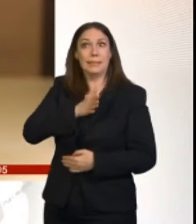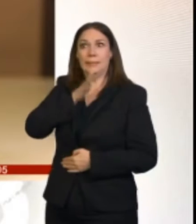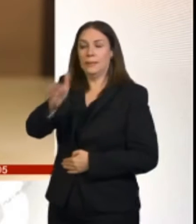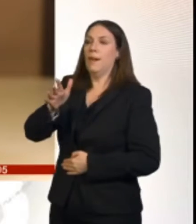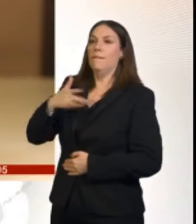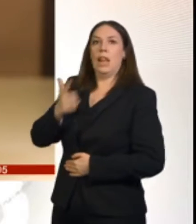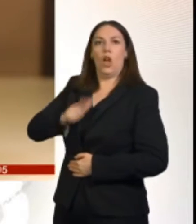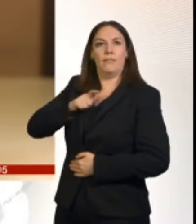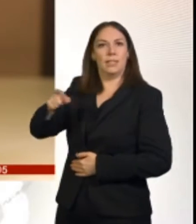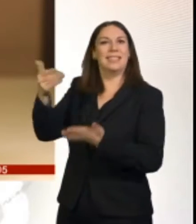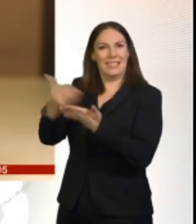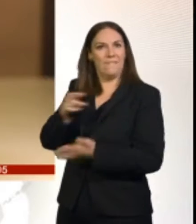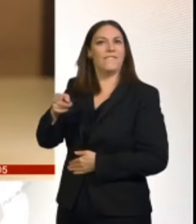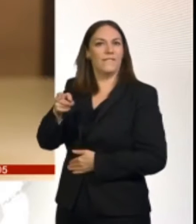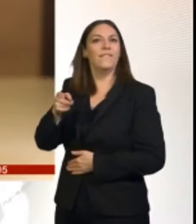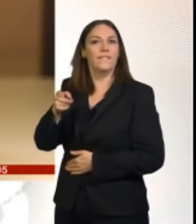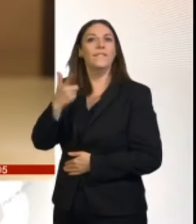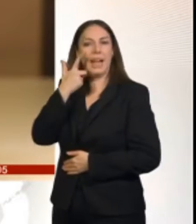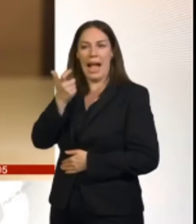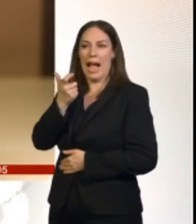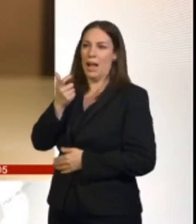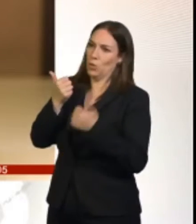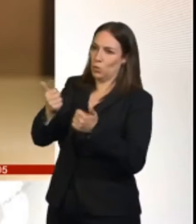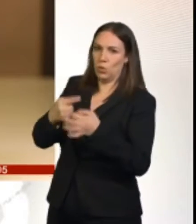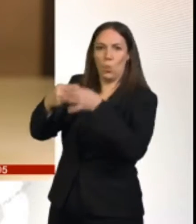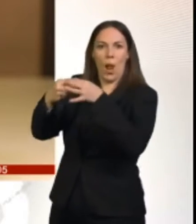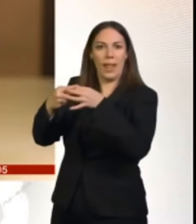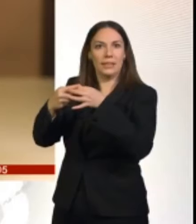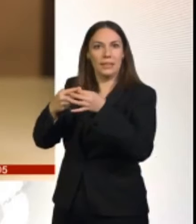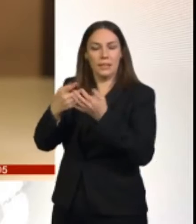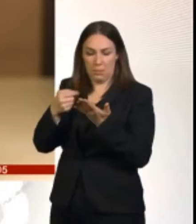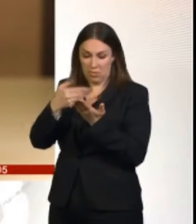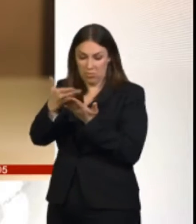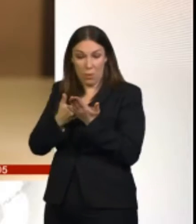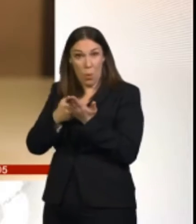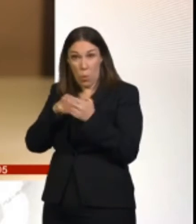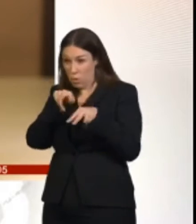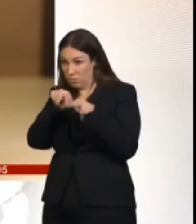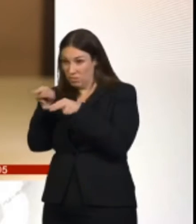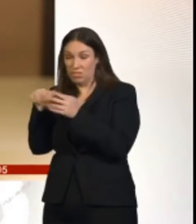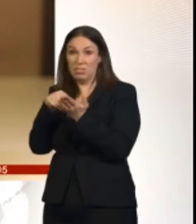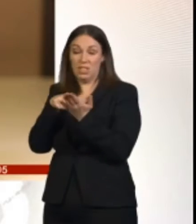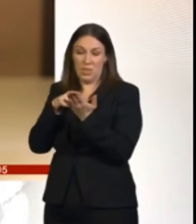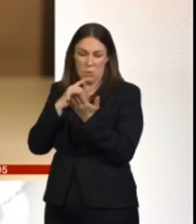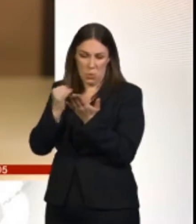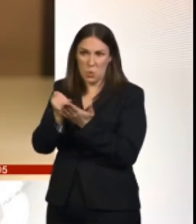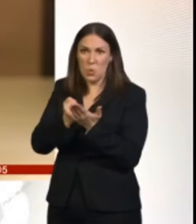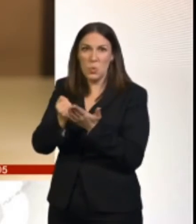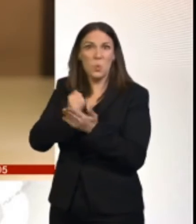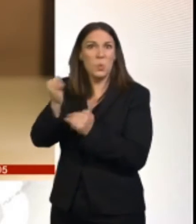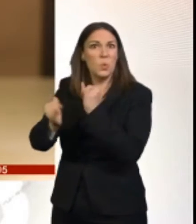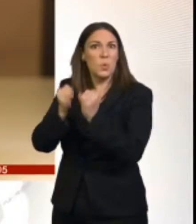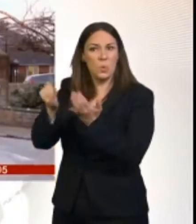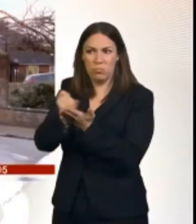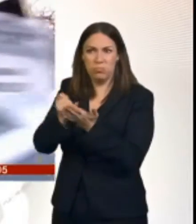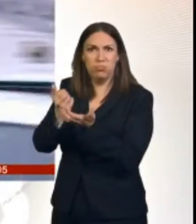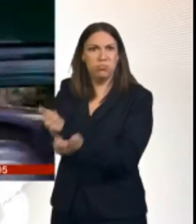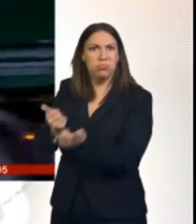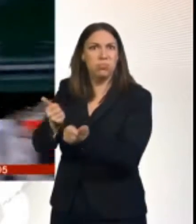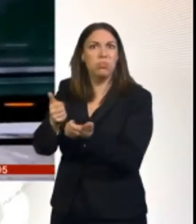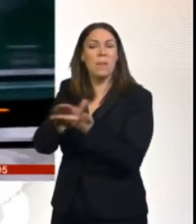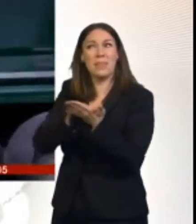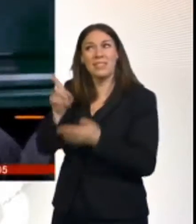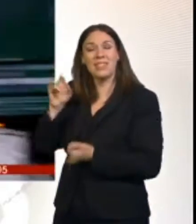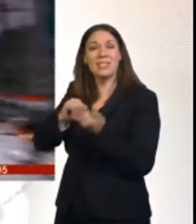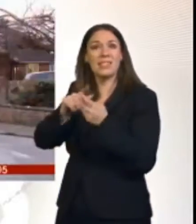quality. From this publication, it suggests that it's time for the Secretary of State to step in and take action. The trust